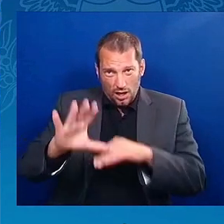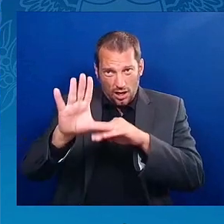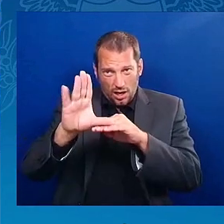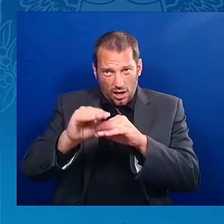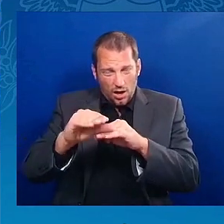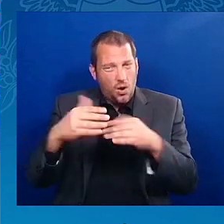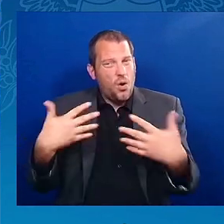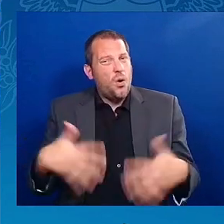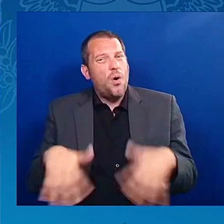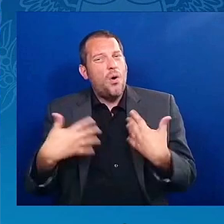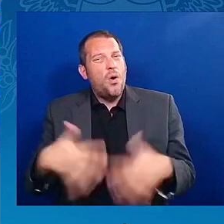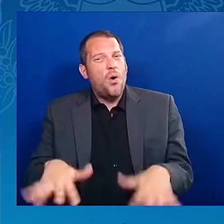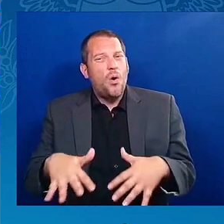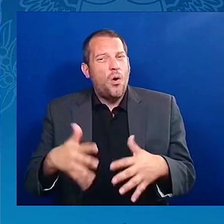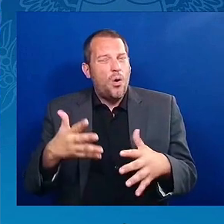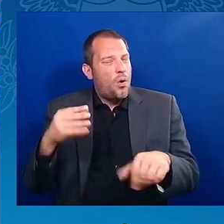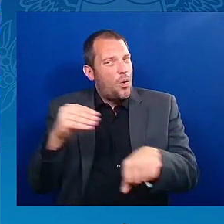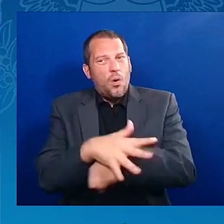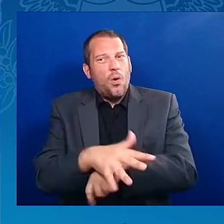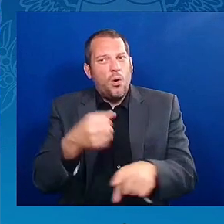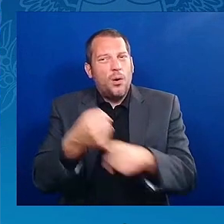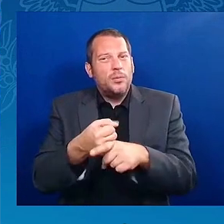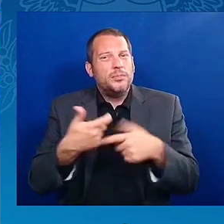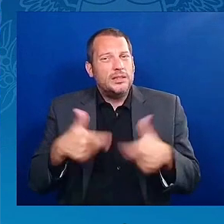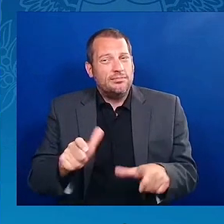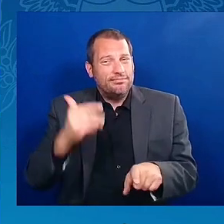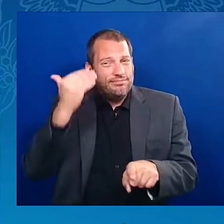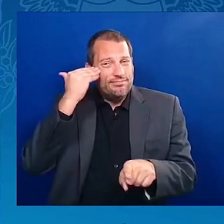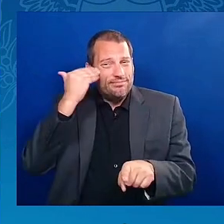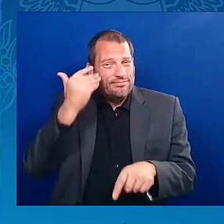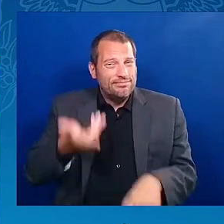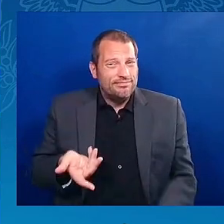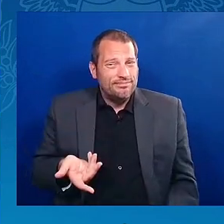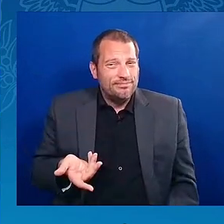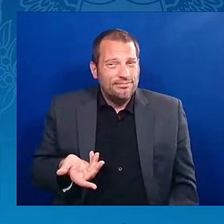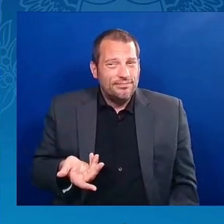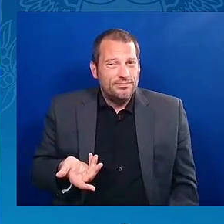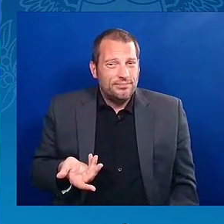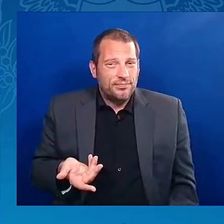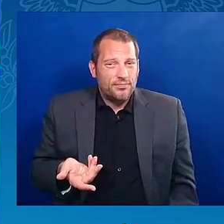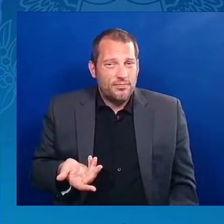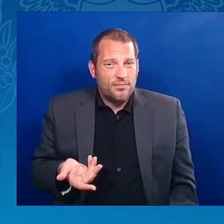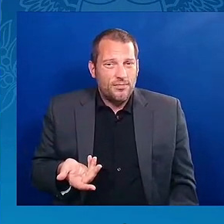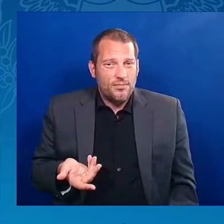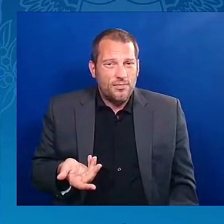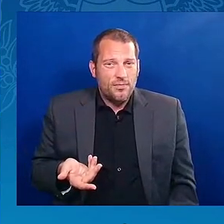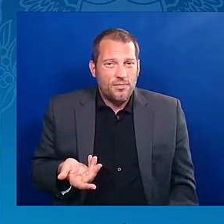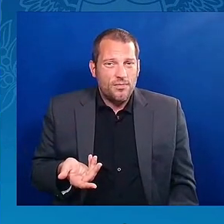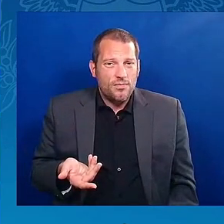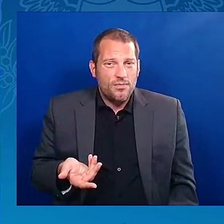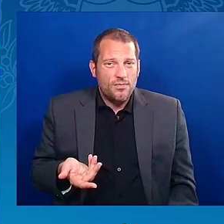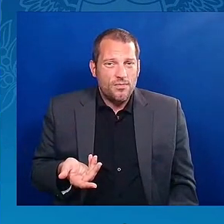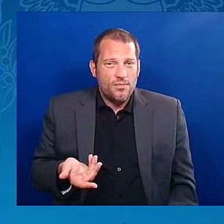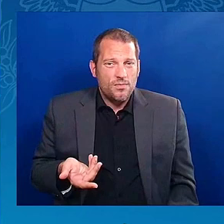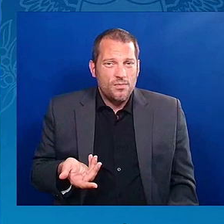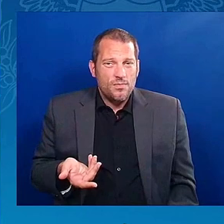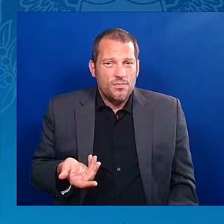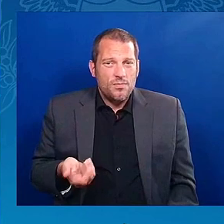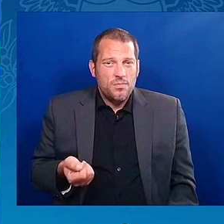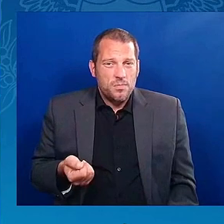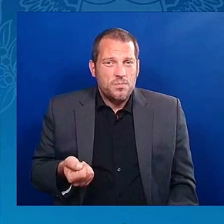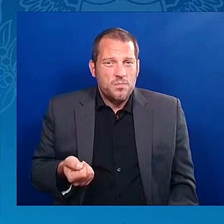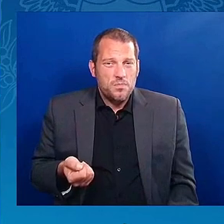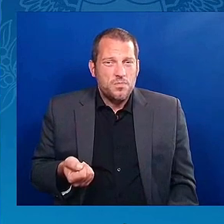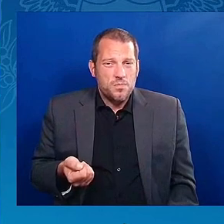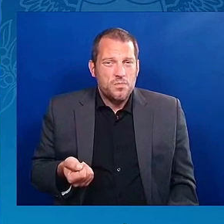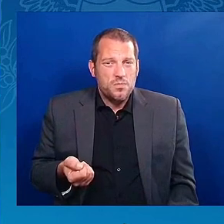I'm sure if you say, neighbor, what's your credit score? They probably know, right? And so what we are doing is, again, addressing the